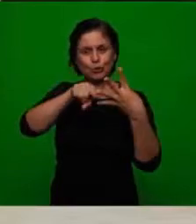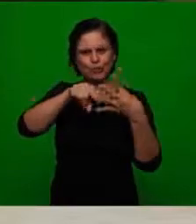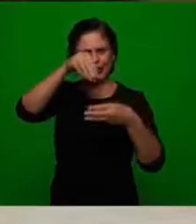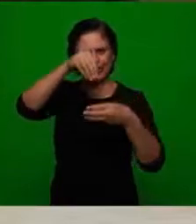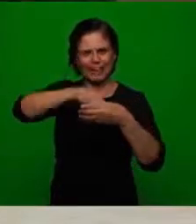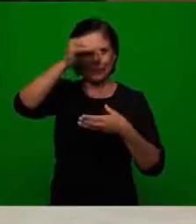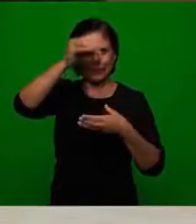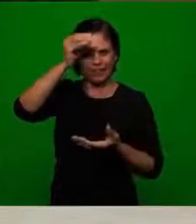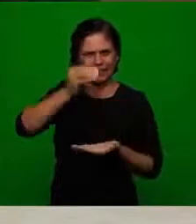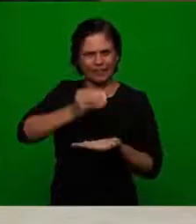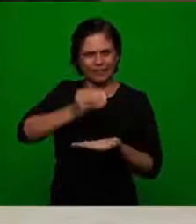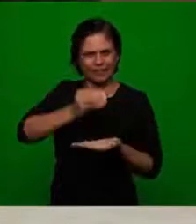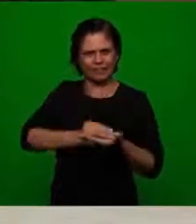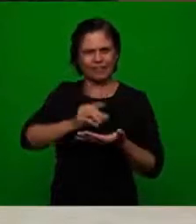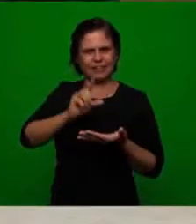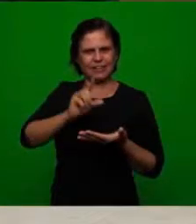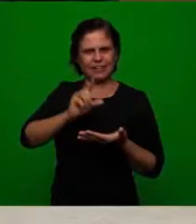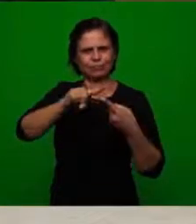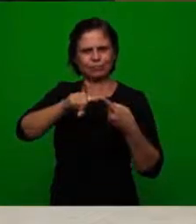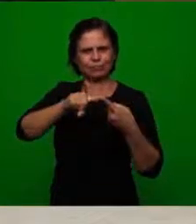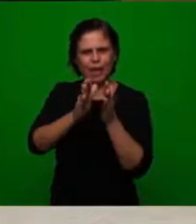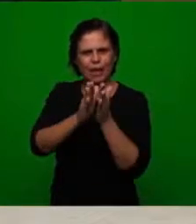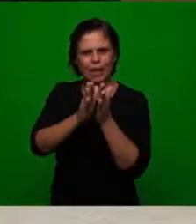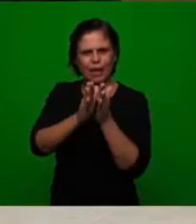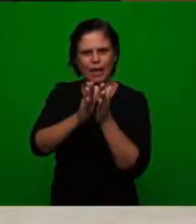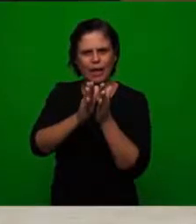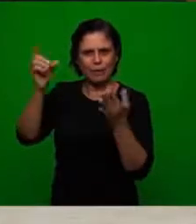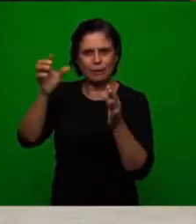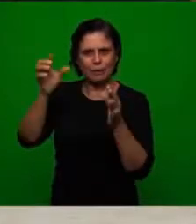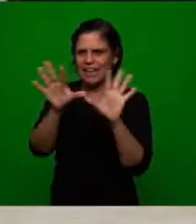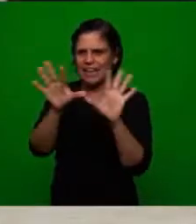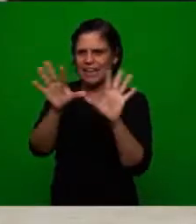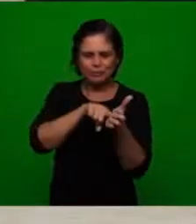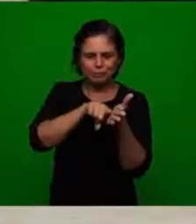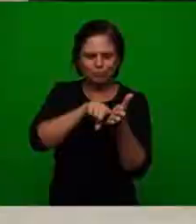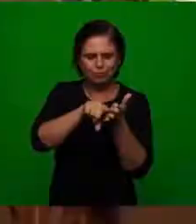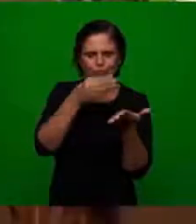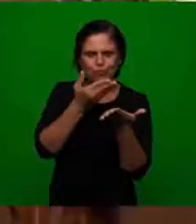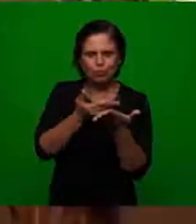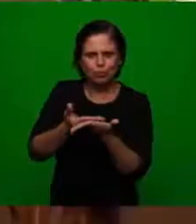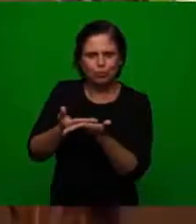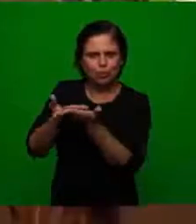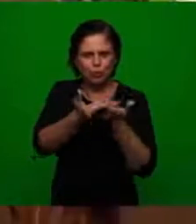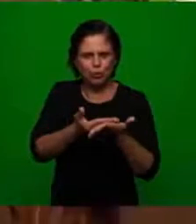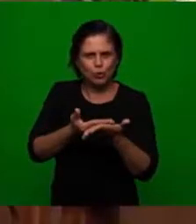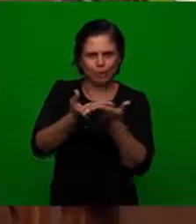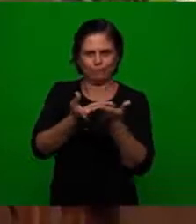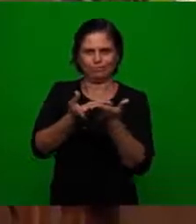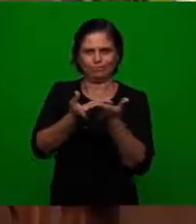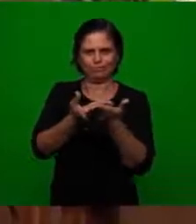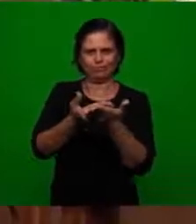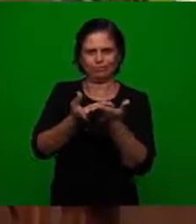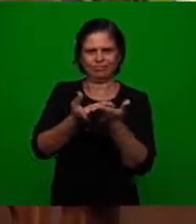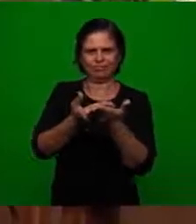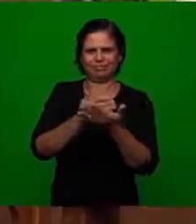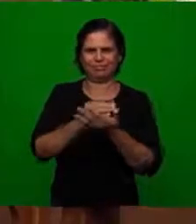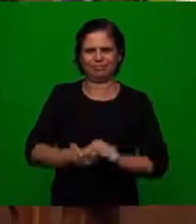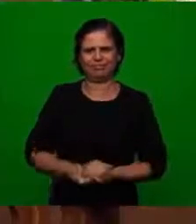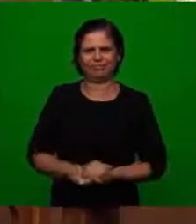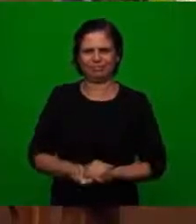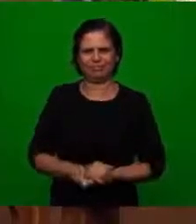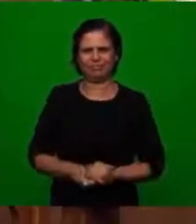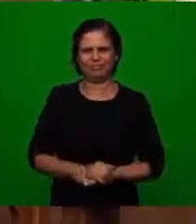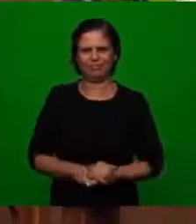the thesis was the free examination of the scriptures this is one of the top this